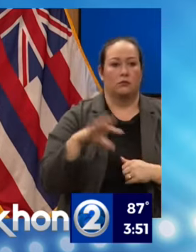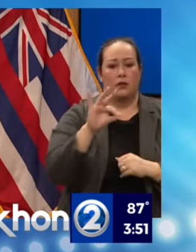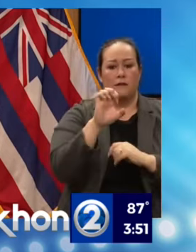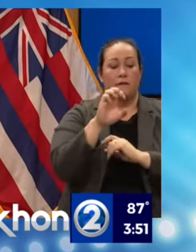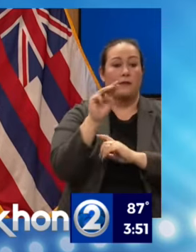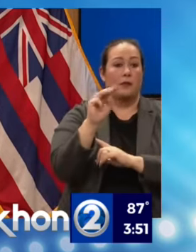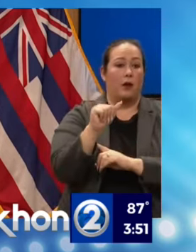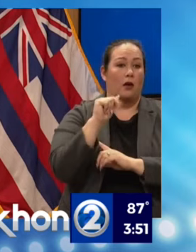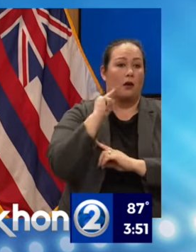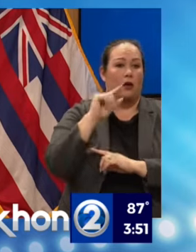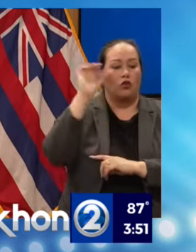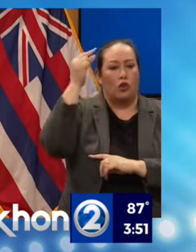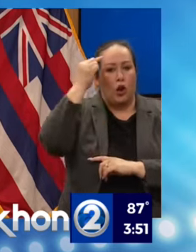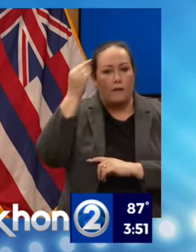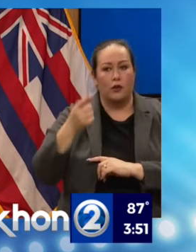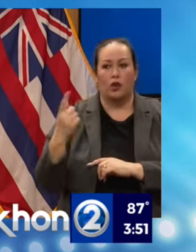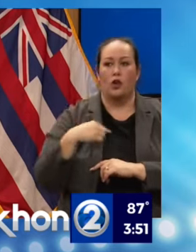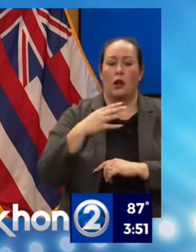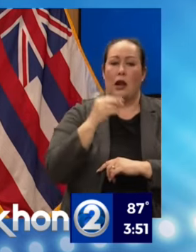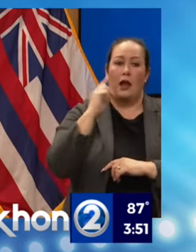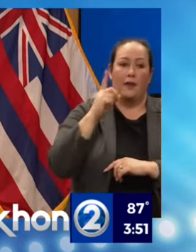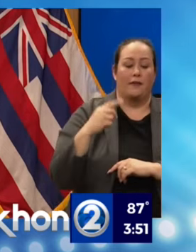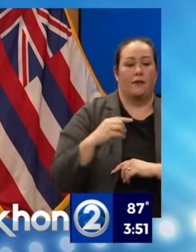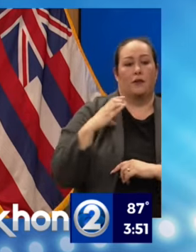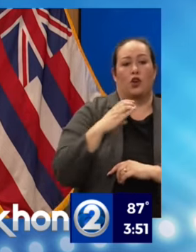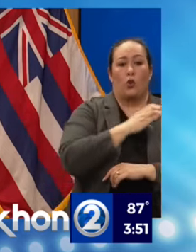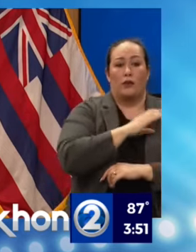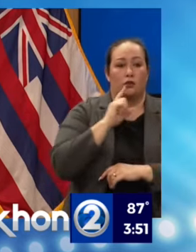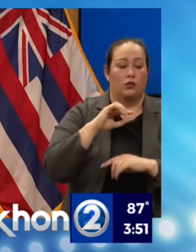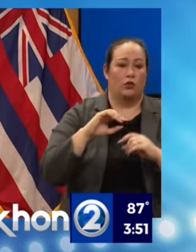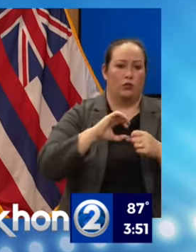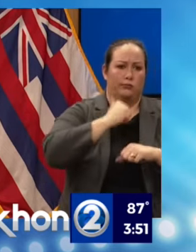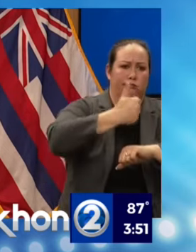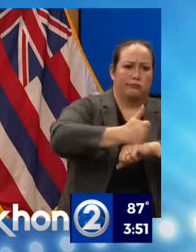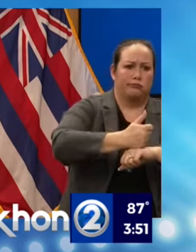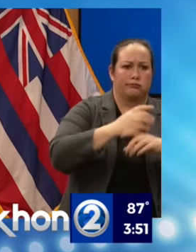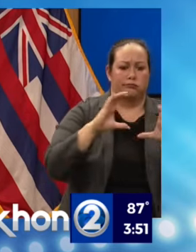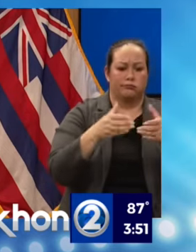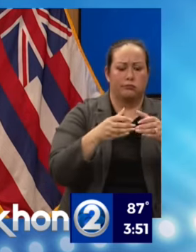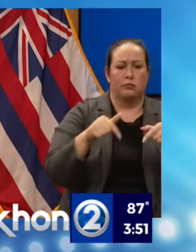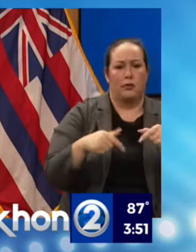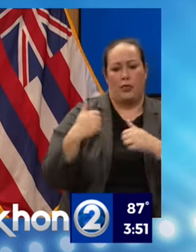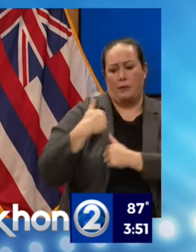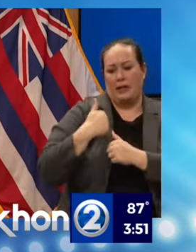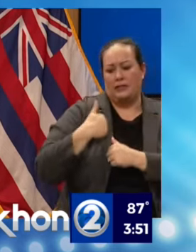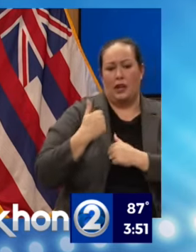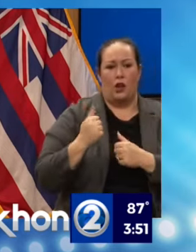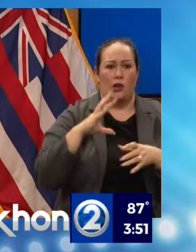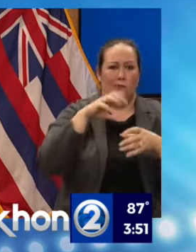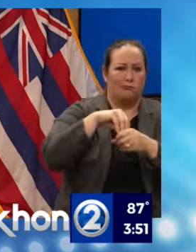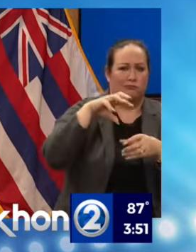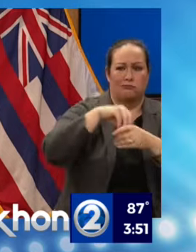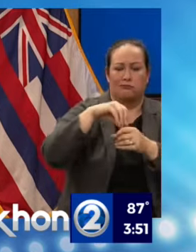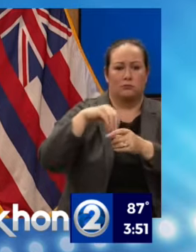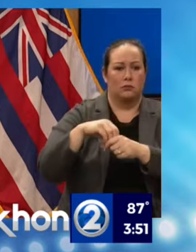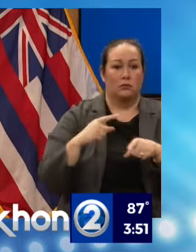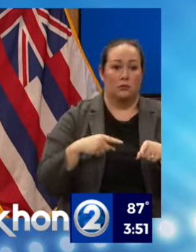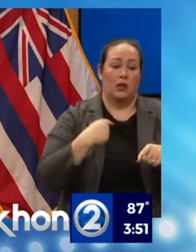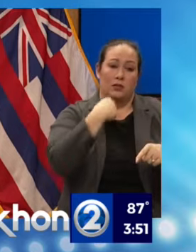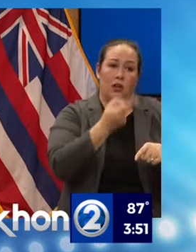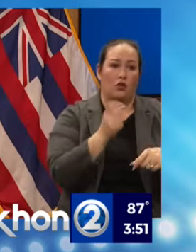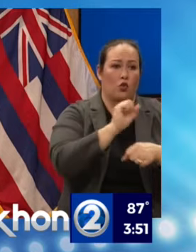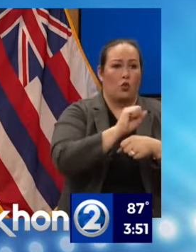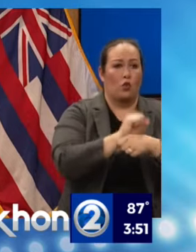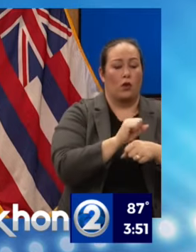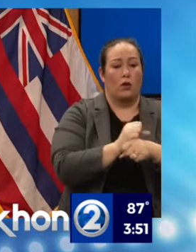everything in his part as well as our congressional delegation, the military. I can tell you that working through